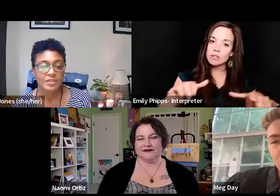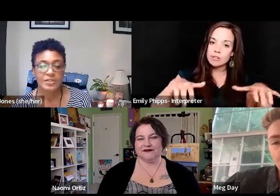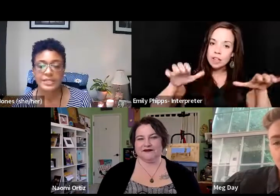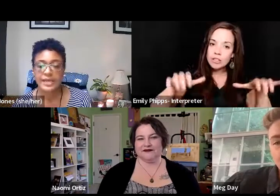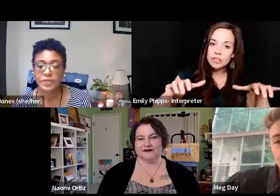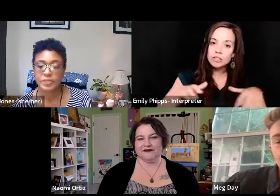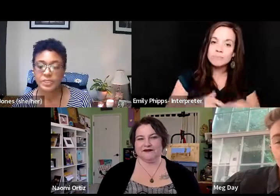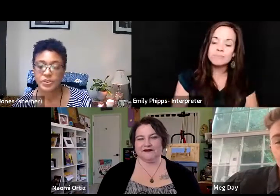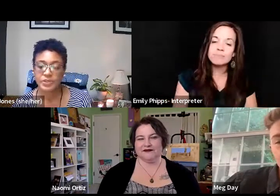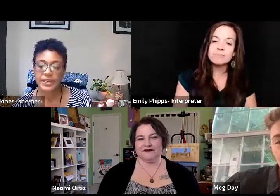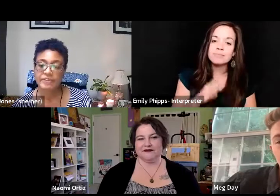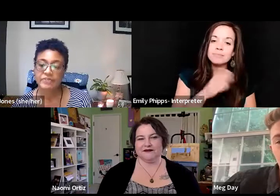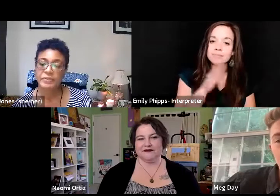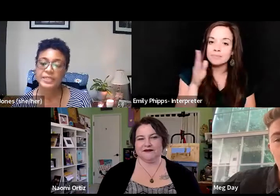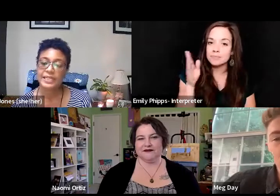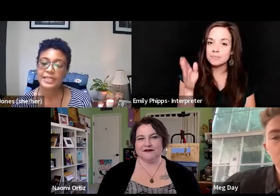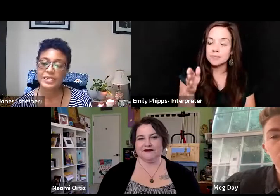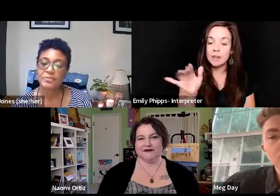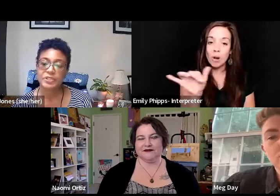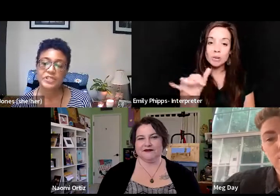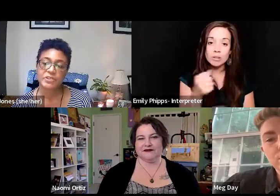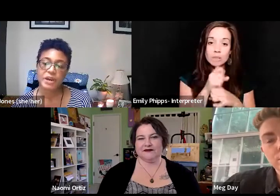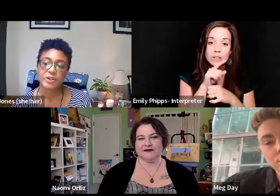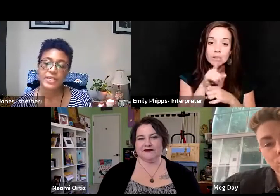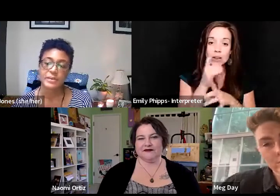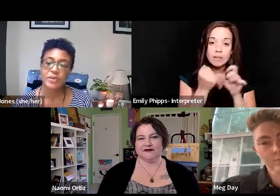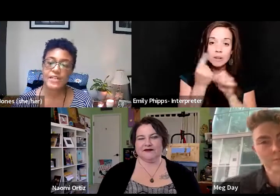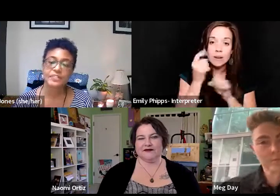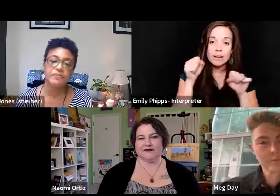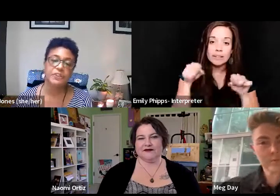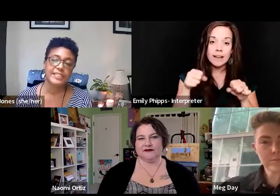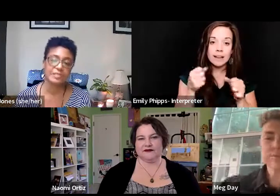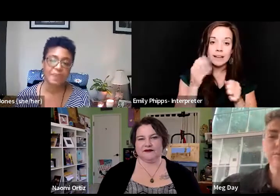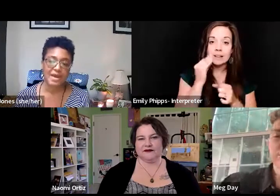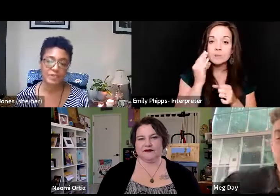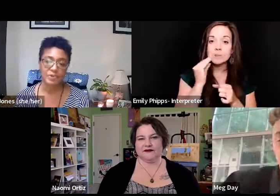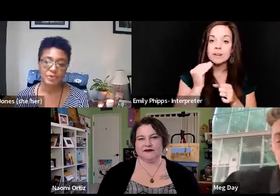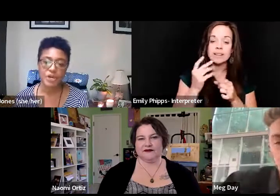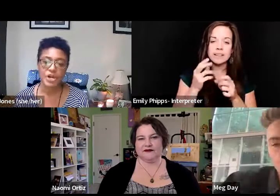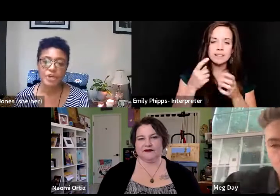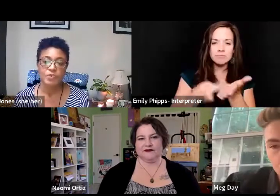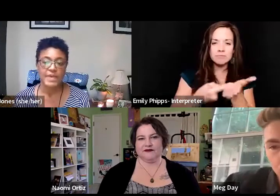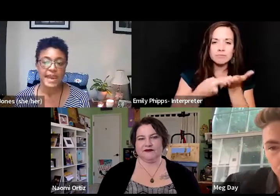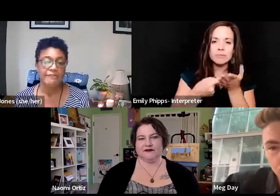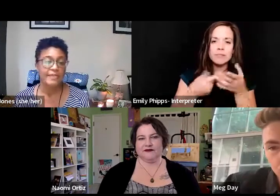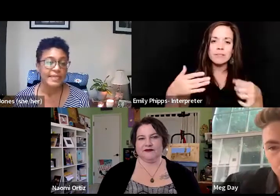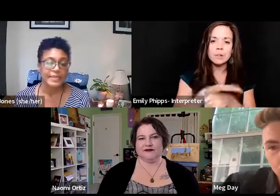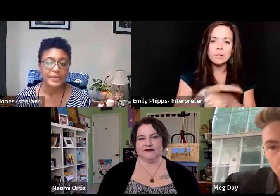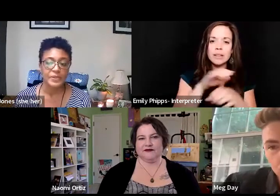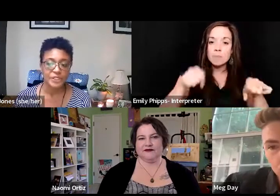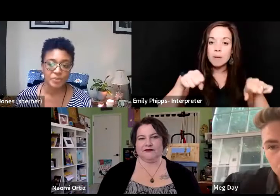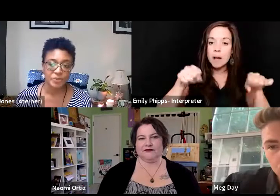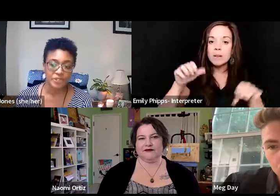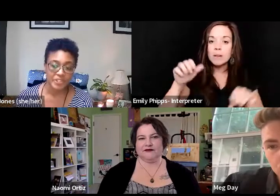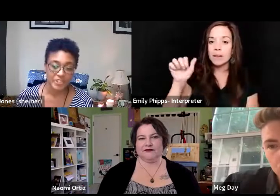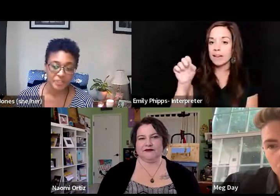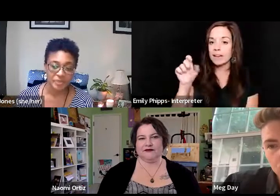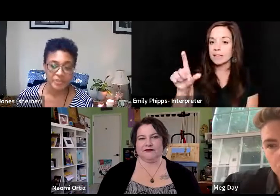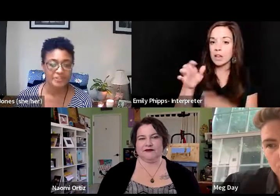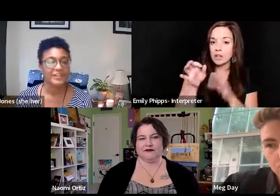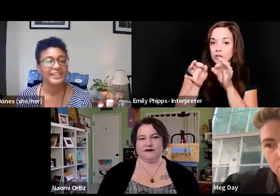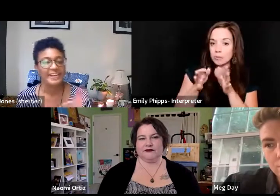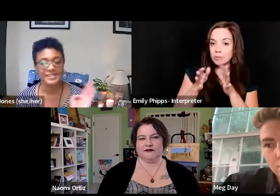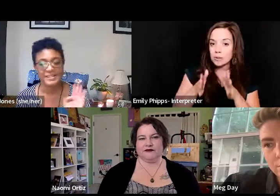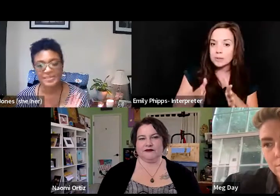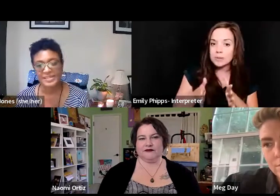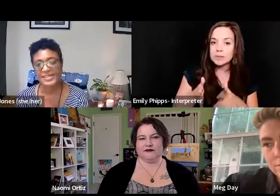Also to help ensure that everyone can experience the roundtable as fully as possible, we have an ASL interpreter,